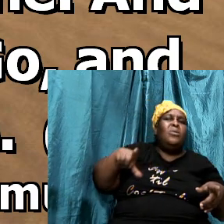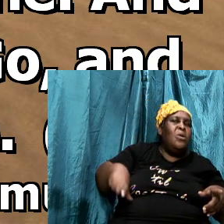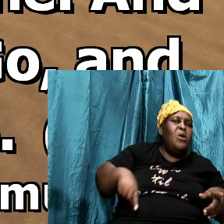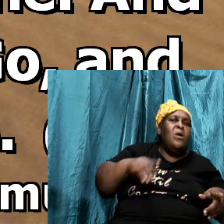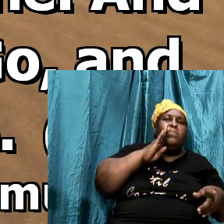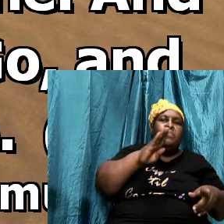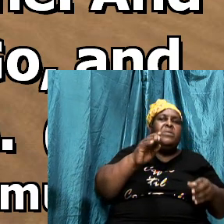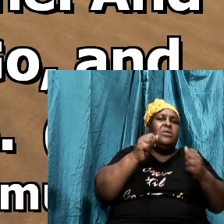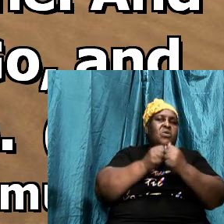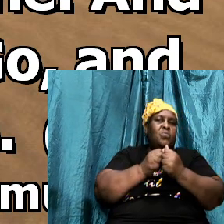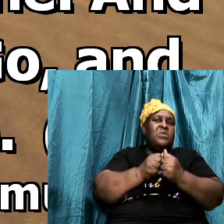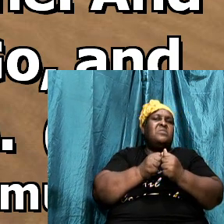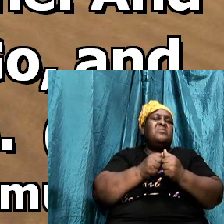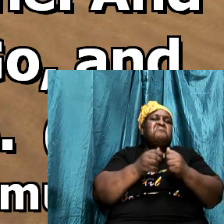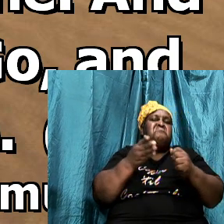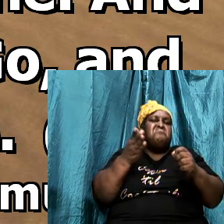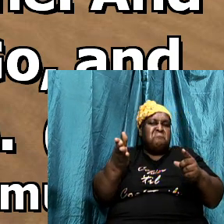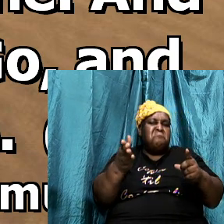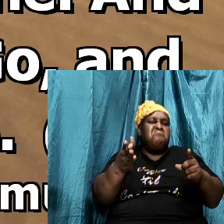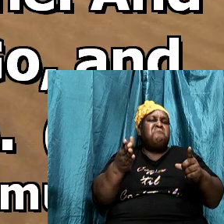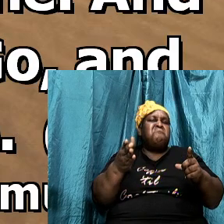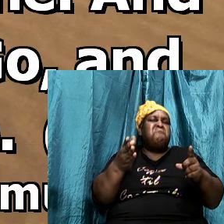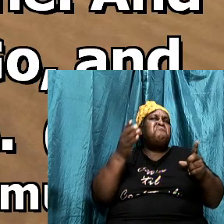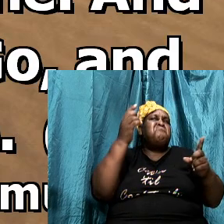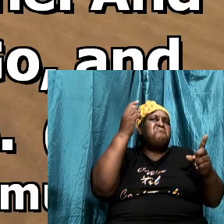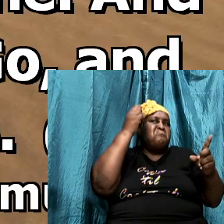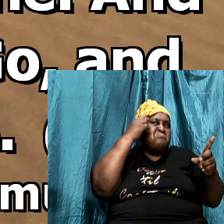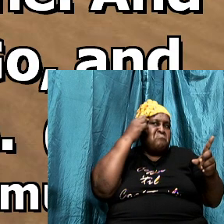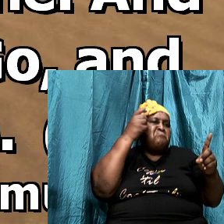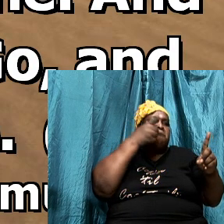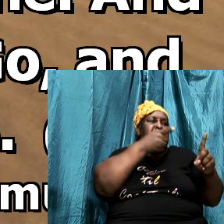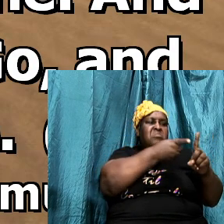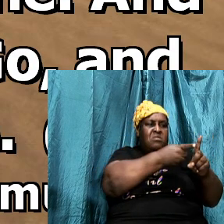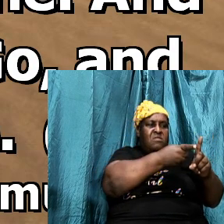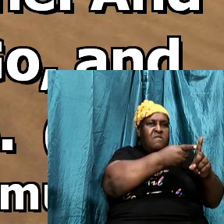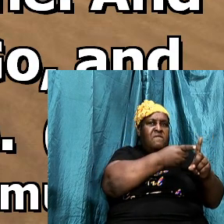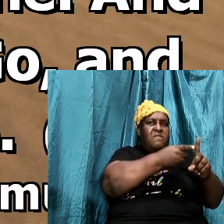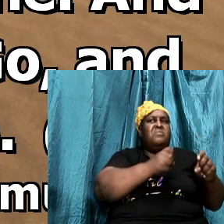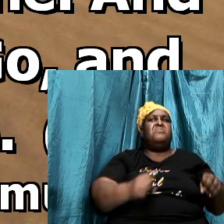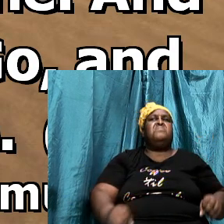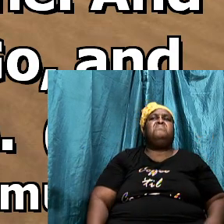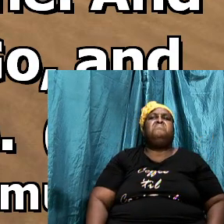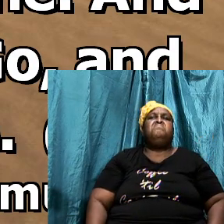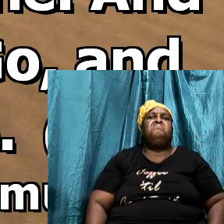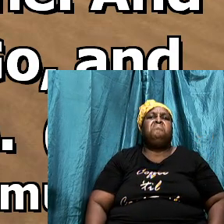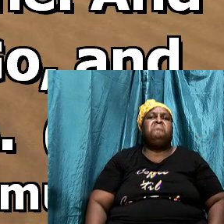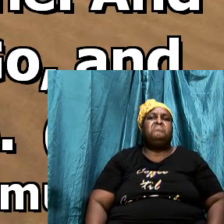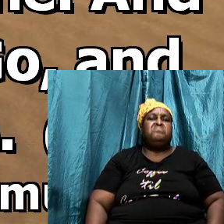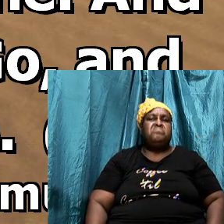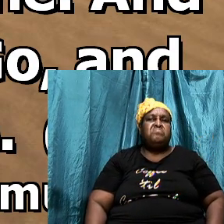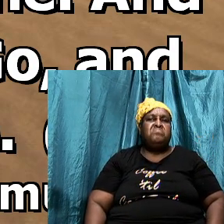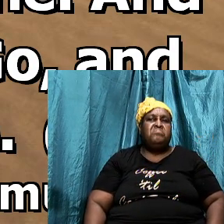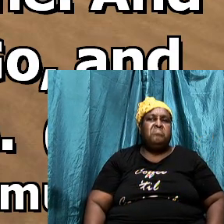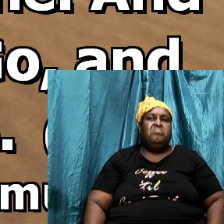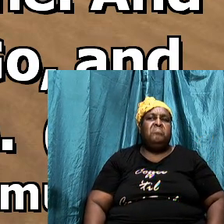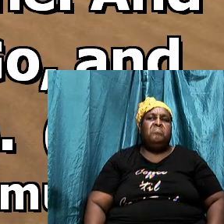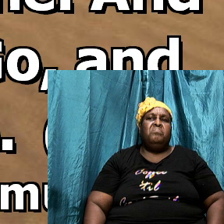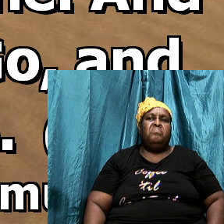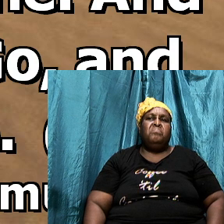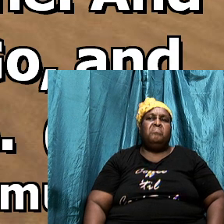Philistine. And Saul said to David, want you to listen to the word of the king, Go and the Lord be with thee.